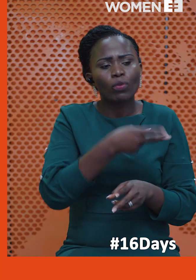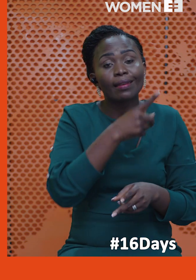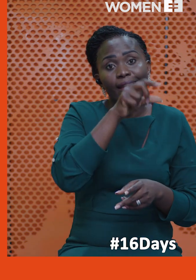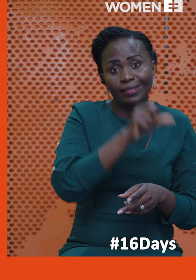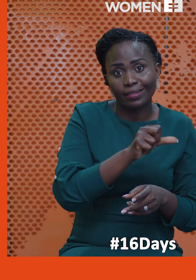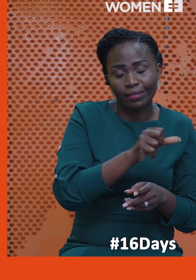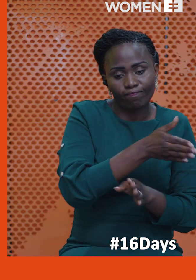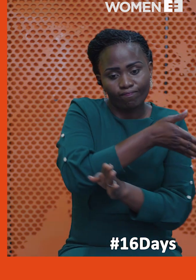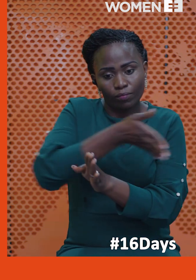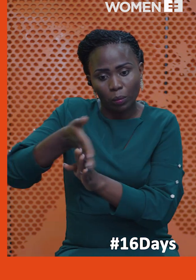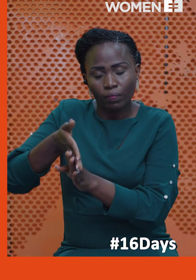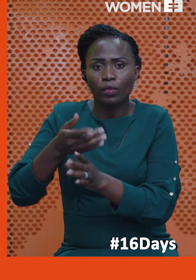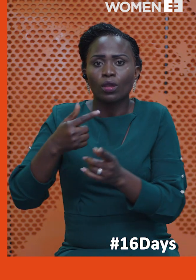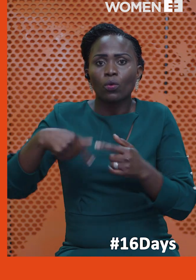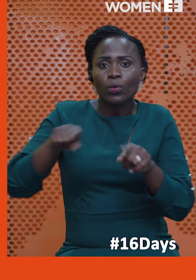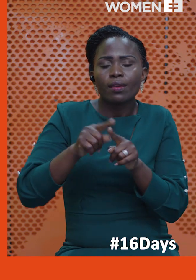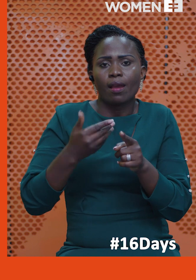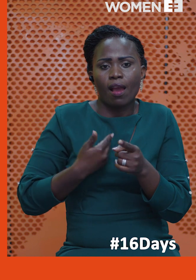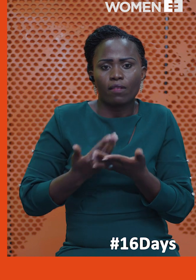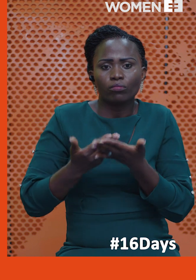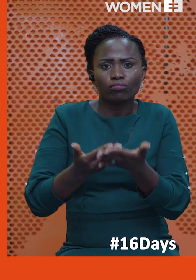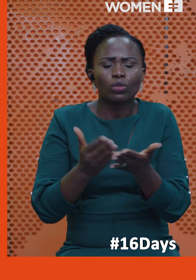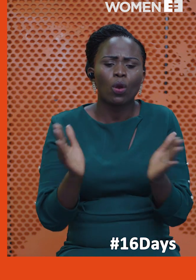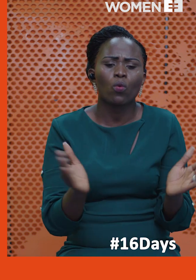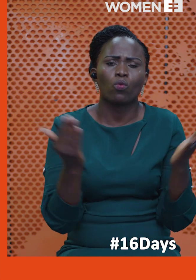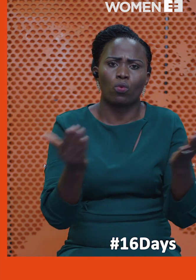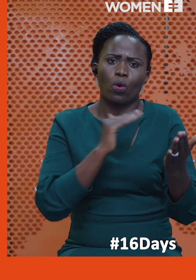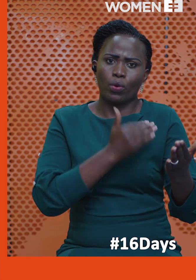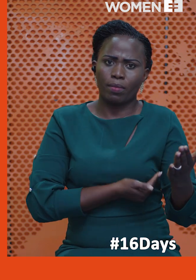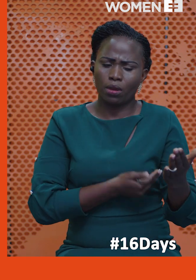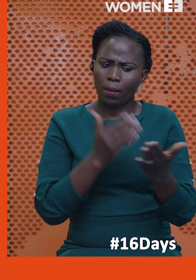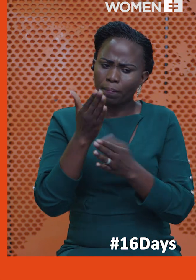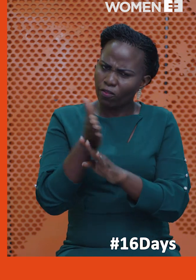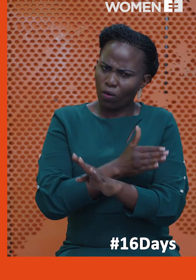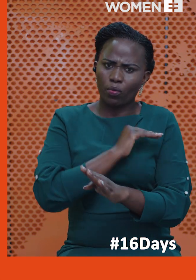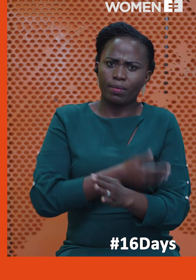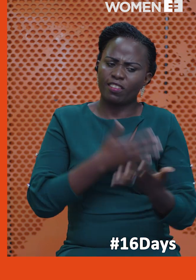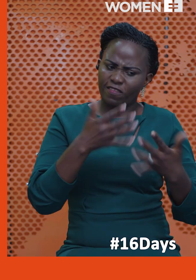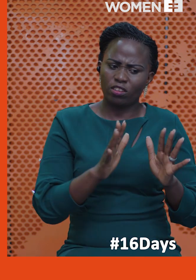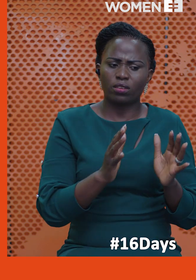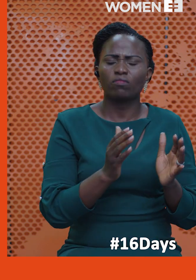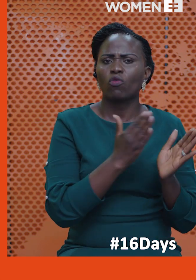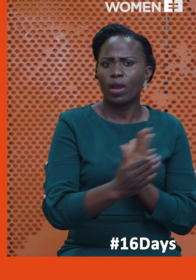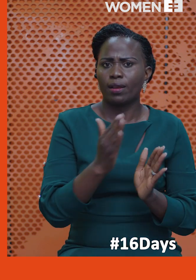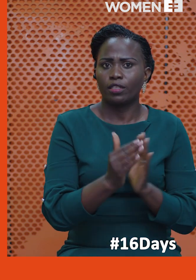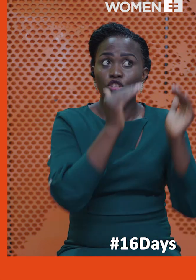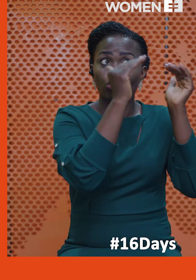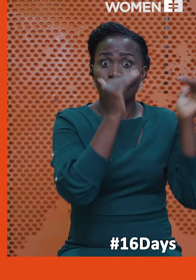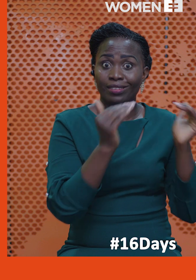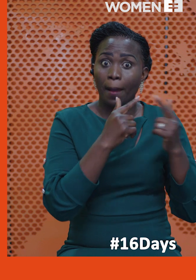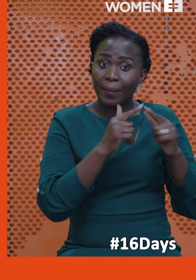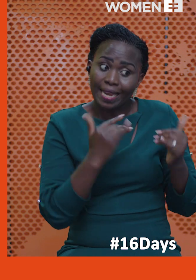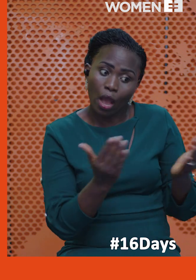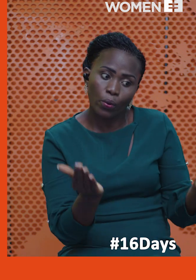in 2019, we have brought together the women. The women are already organized in some form of structures,